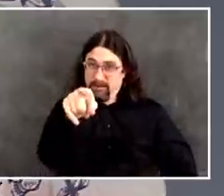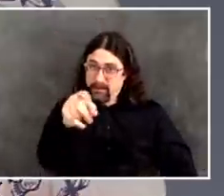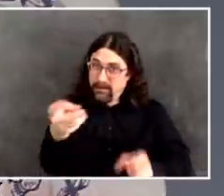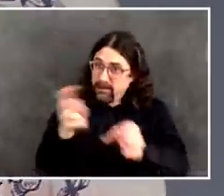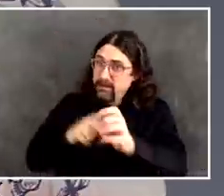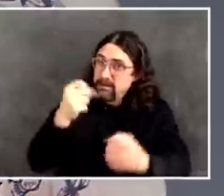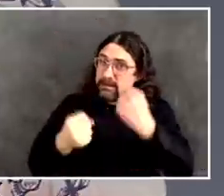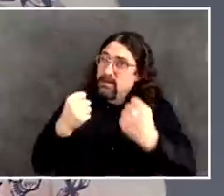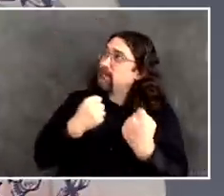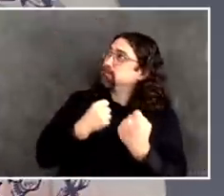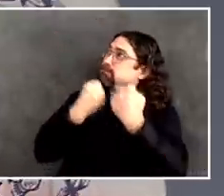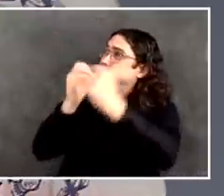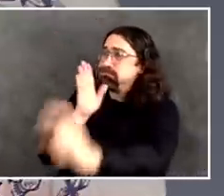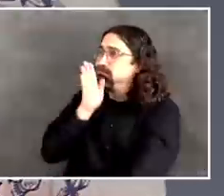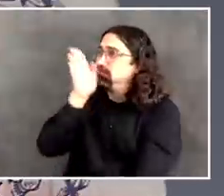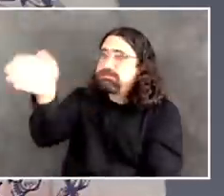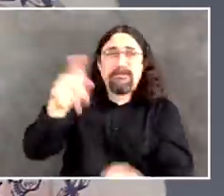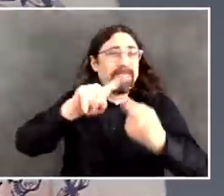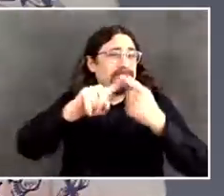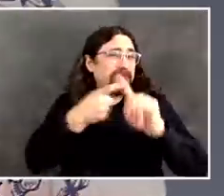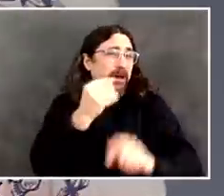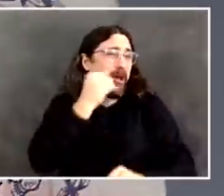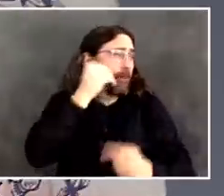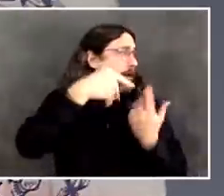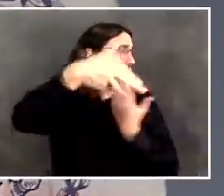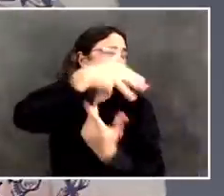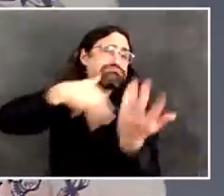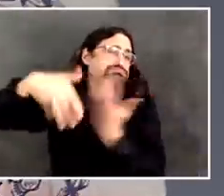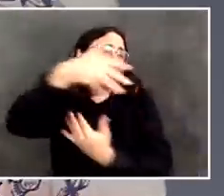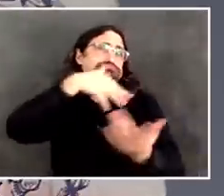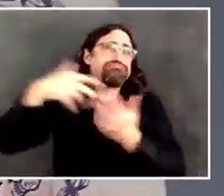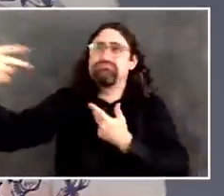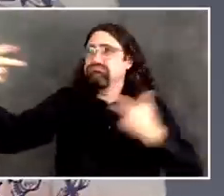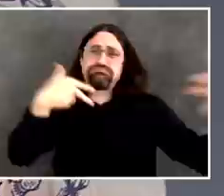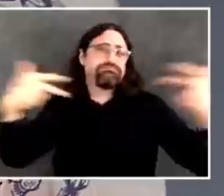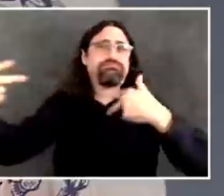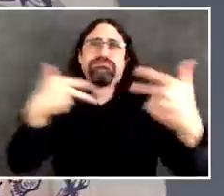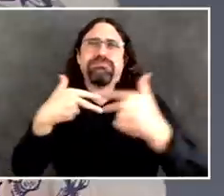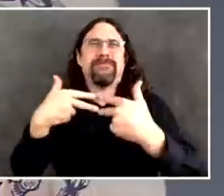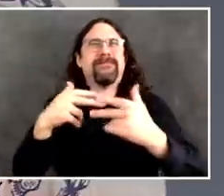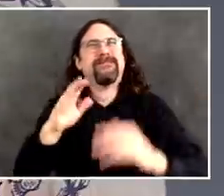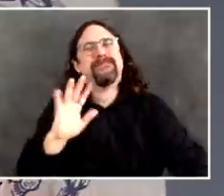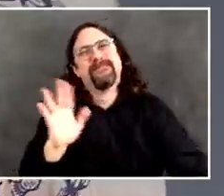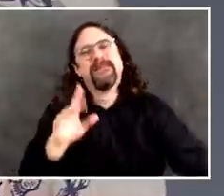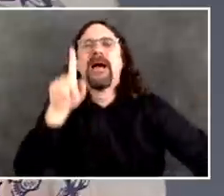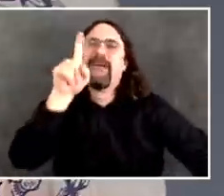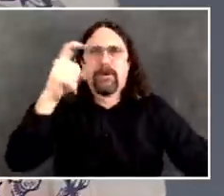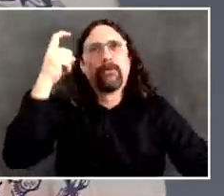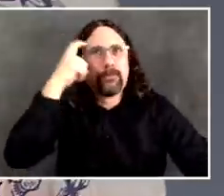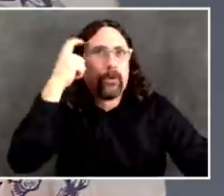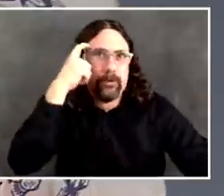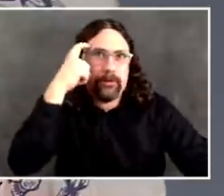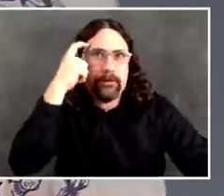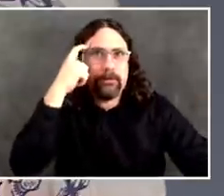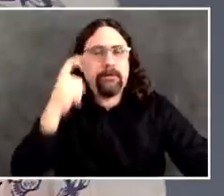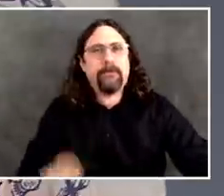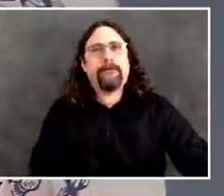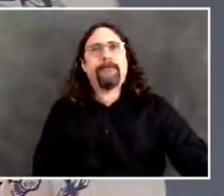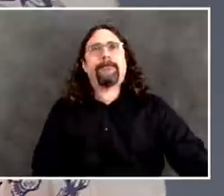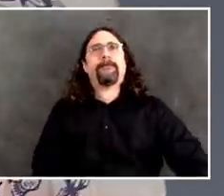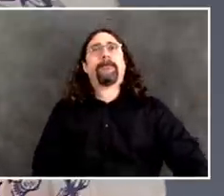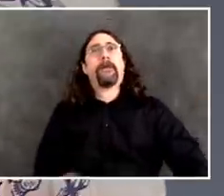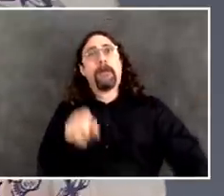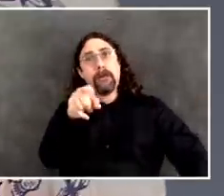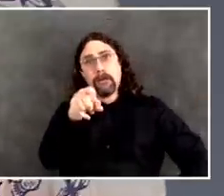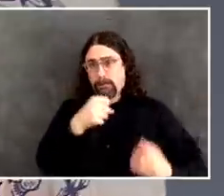We got to be really smart about it. So someone's going to the grocery store, that's one thing. But if they're starting to get a little